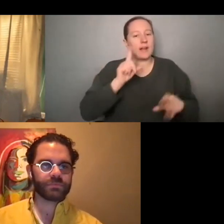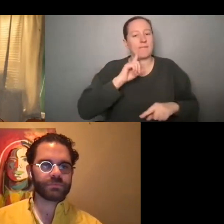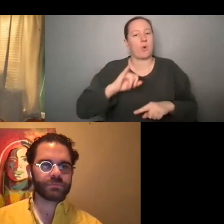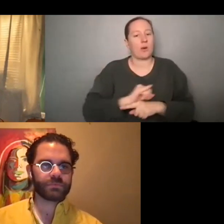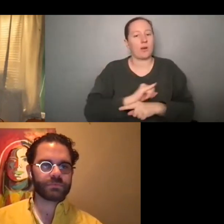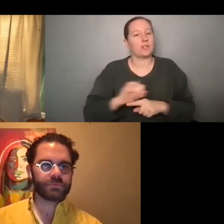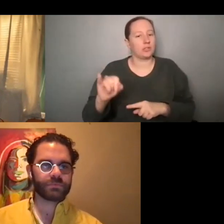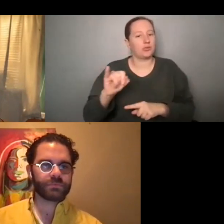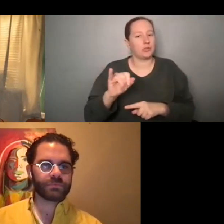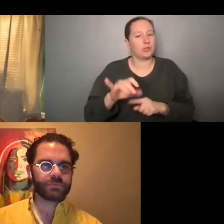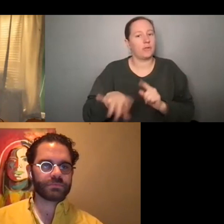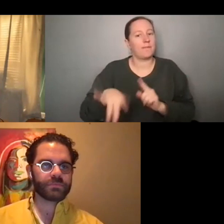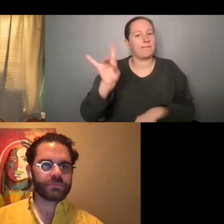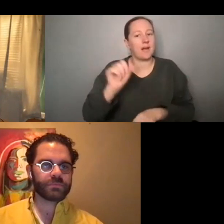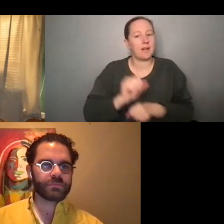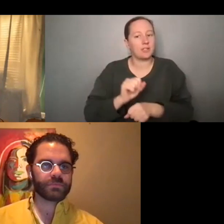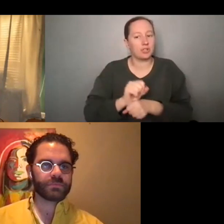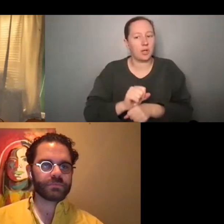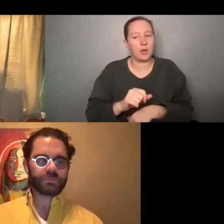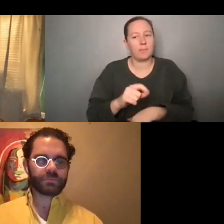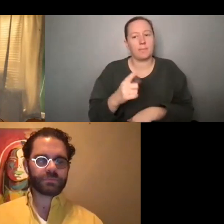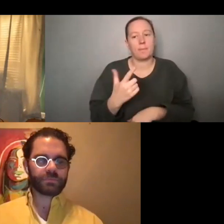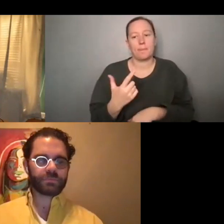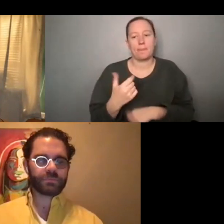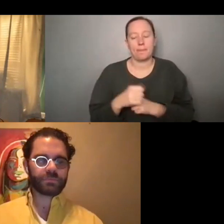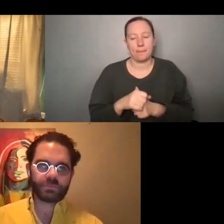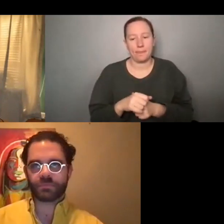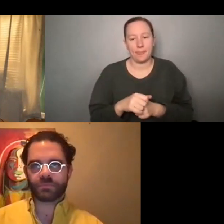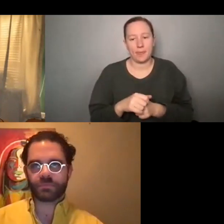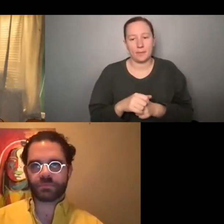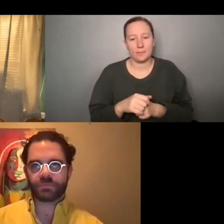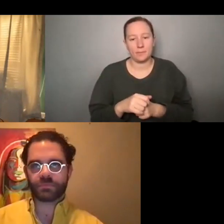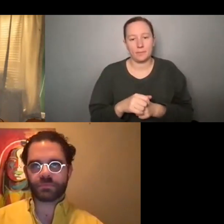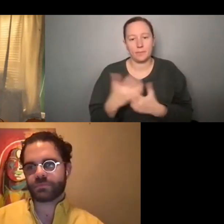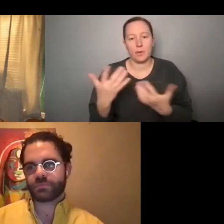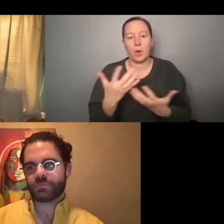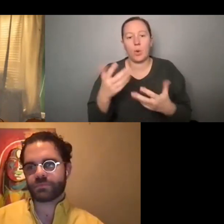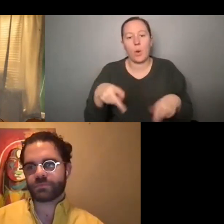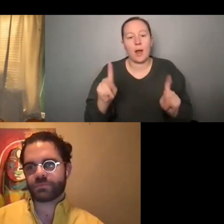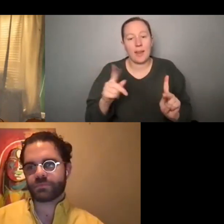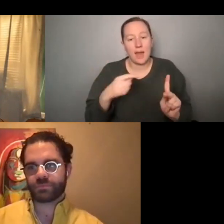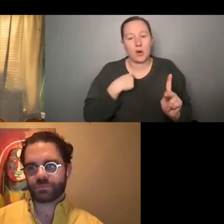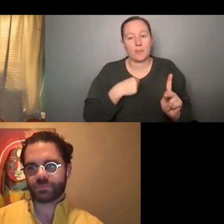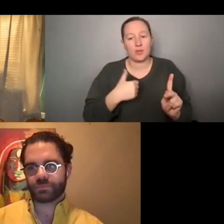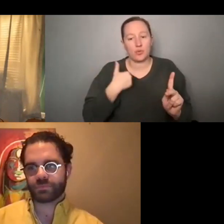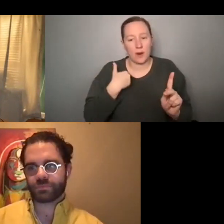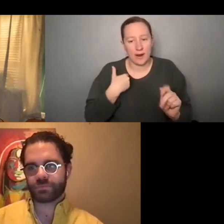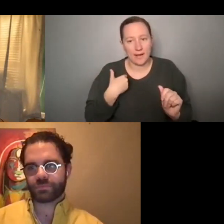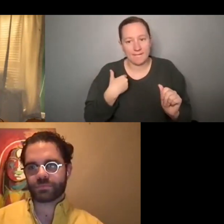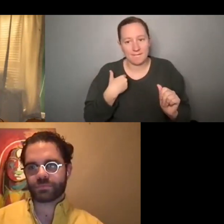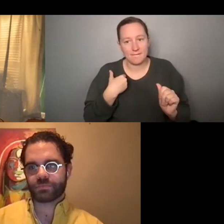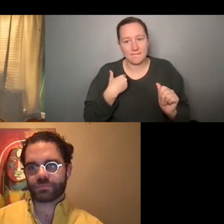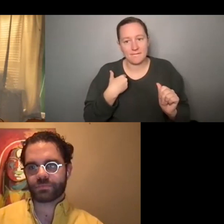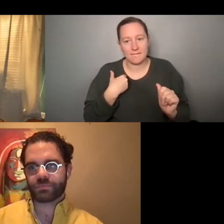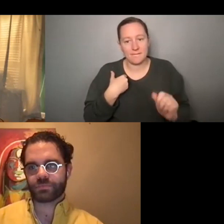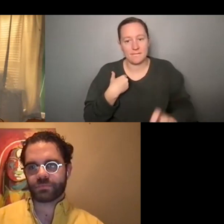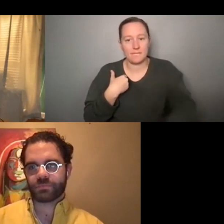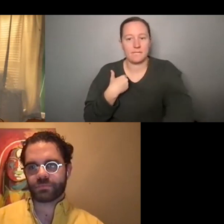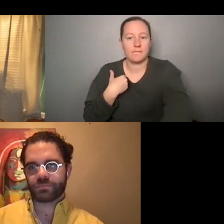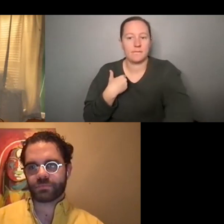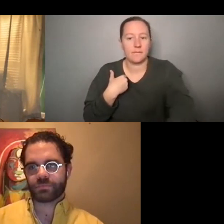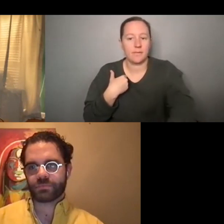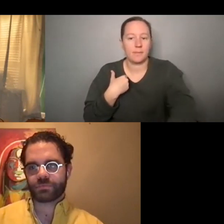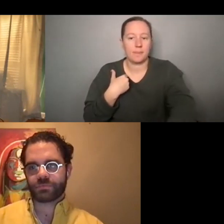to get jobs. And I think the thing that allowed me to have a really great